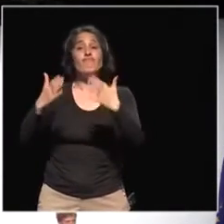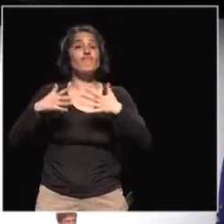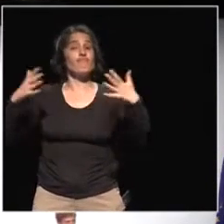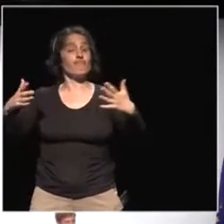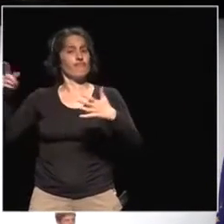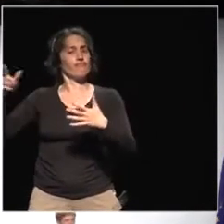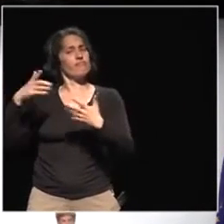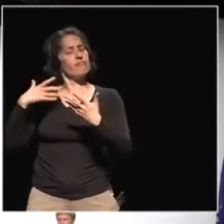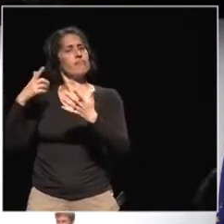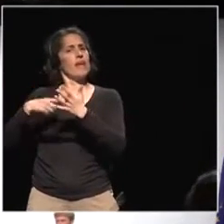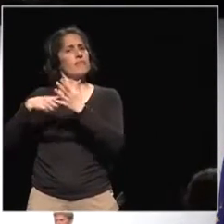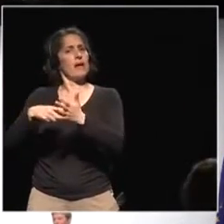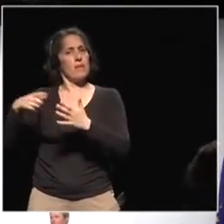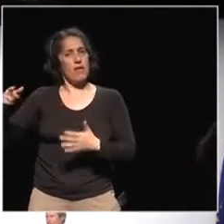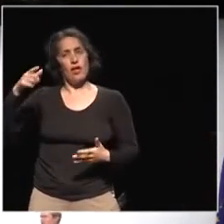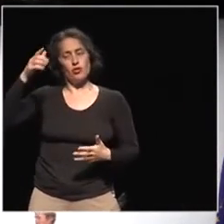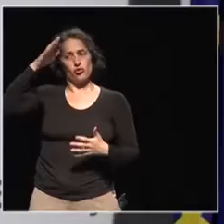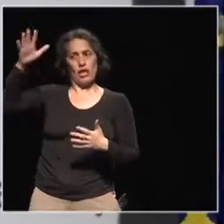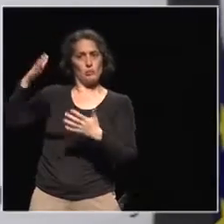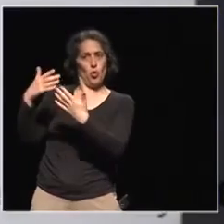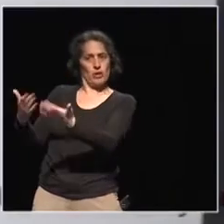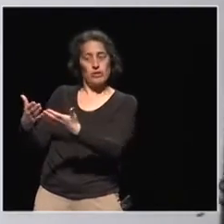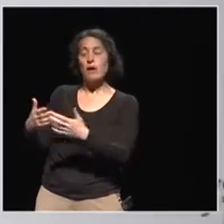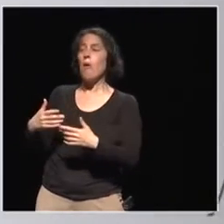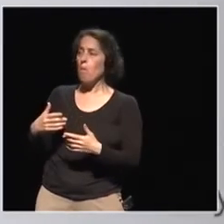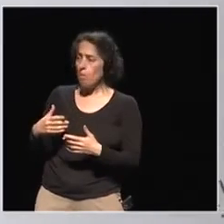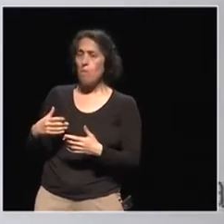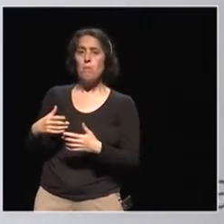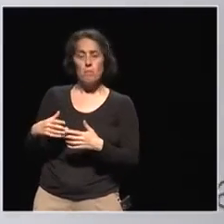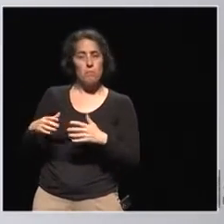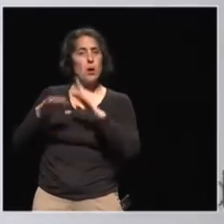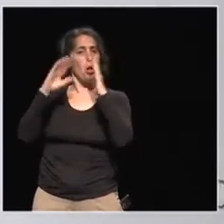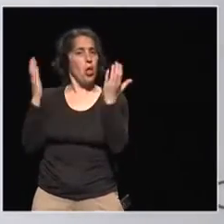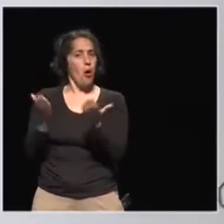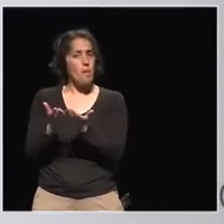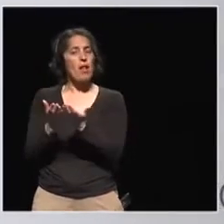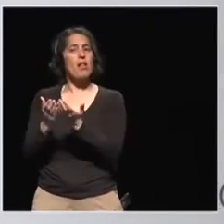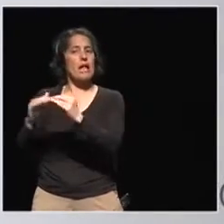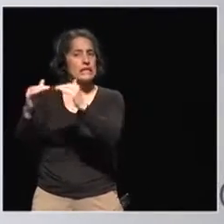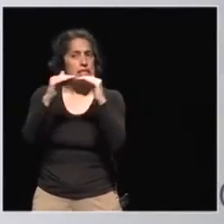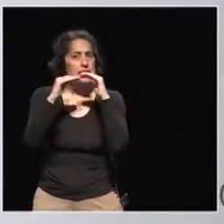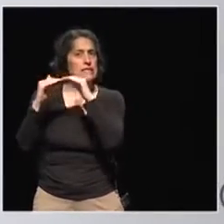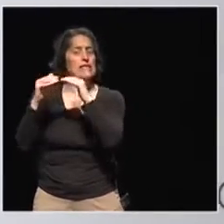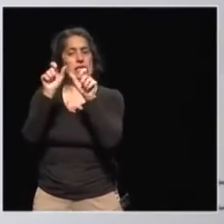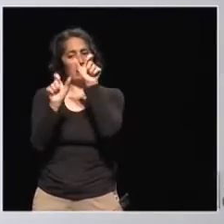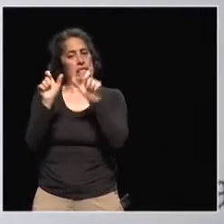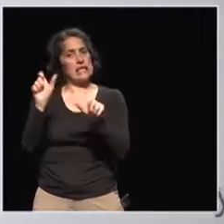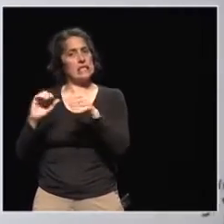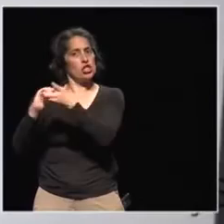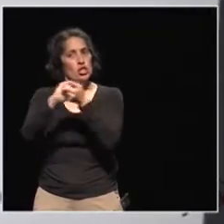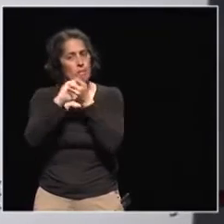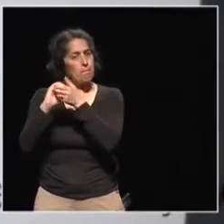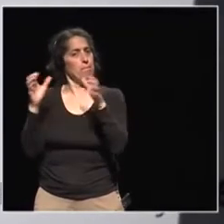different approaches to this big topic of global citizenship, quite interesting different emphasis on different